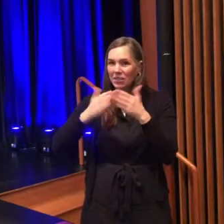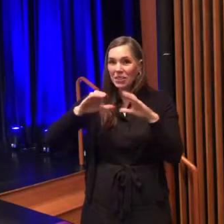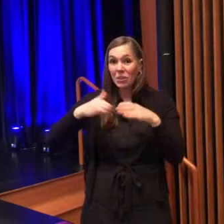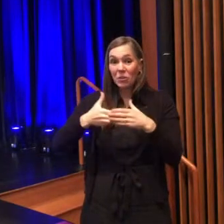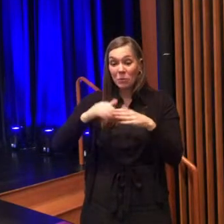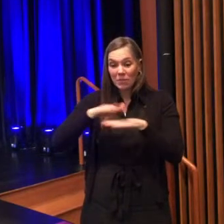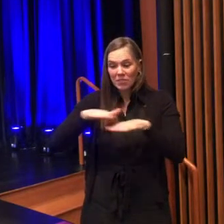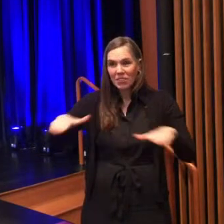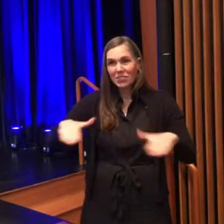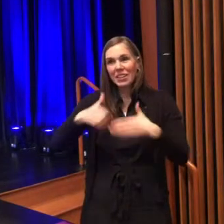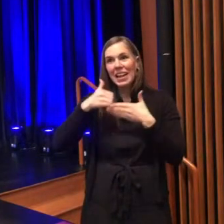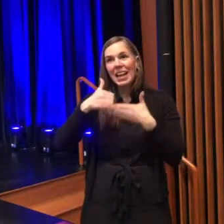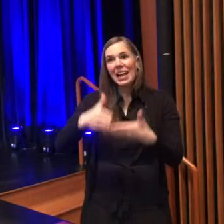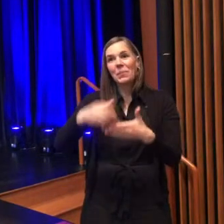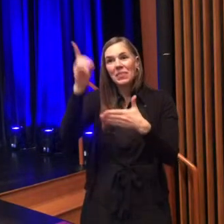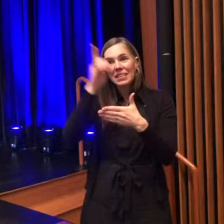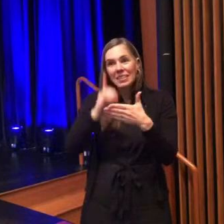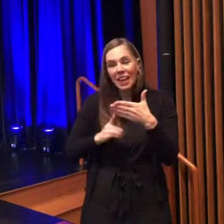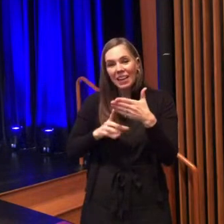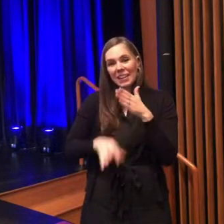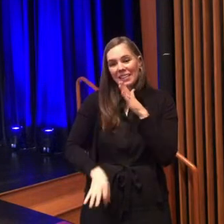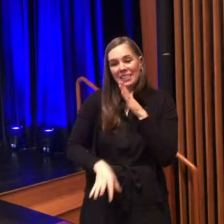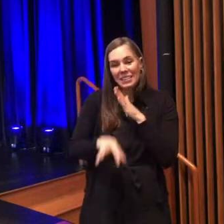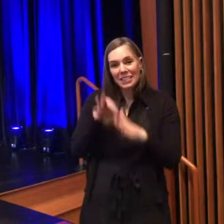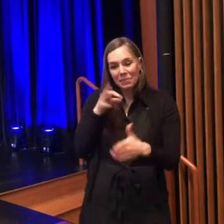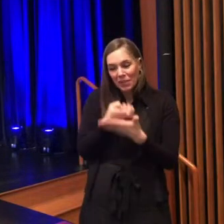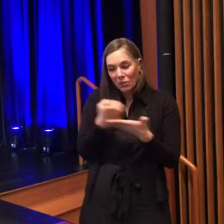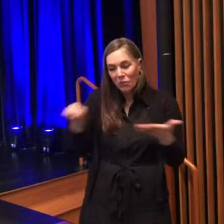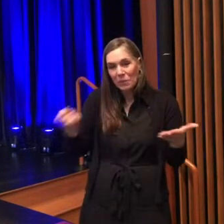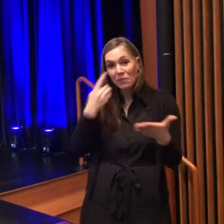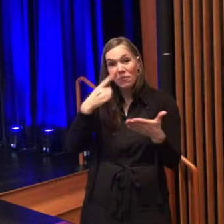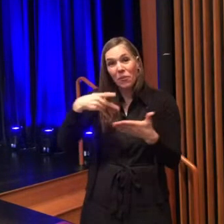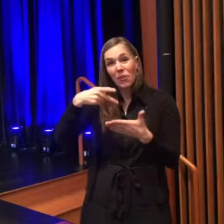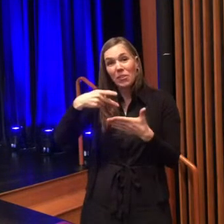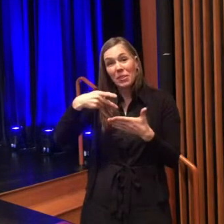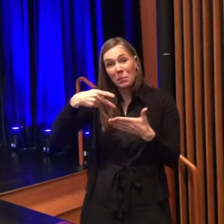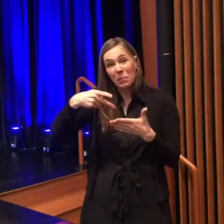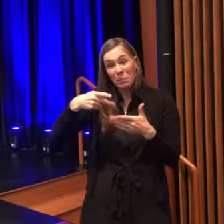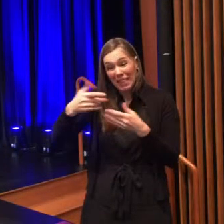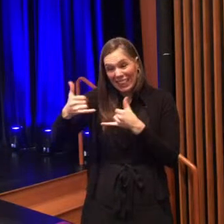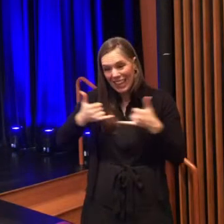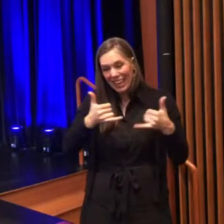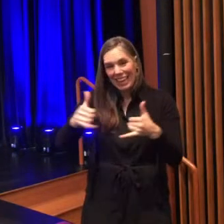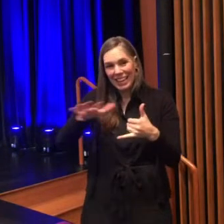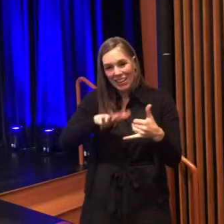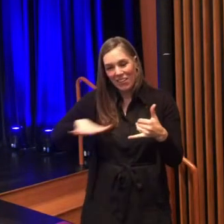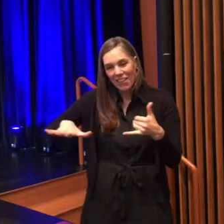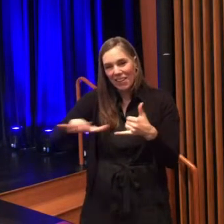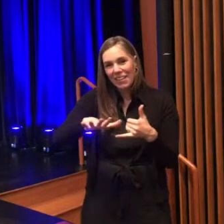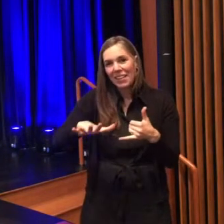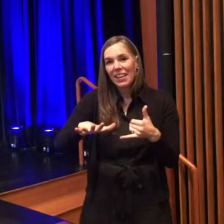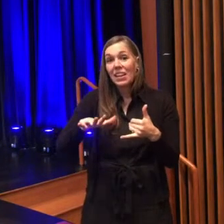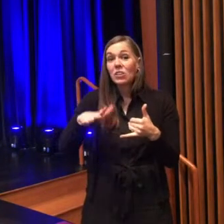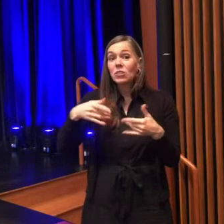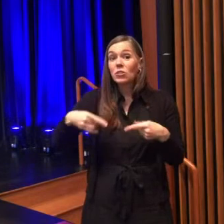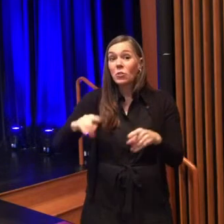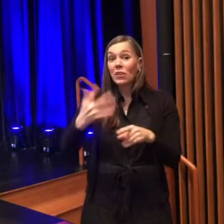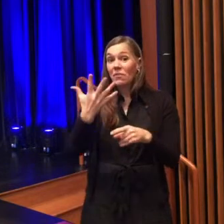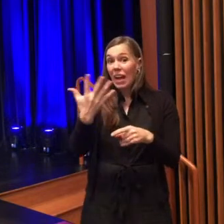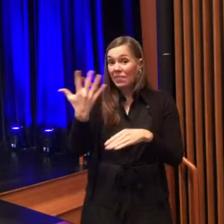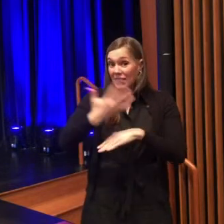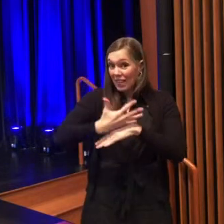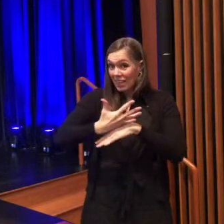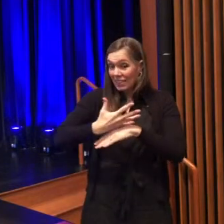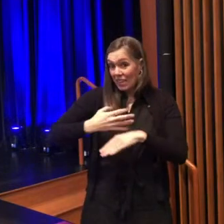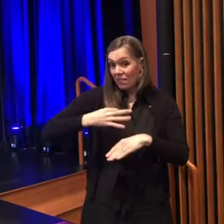the neighborhood literally help design the park and select the playground equipment that best fit their vision over a period of just five days volunteers